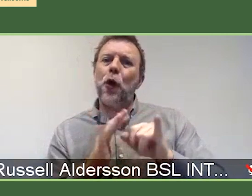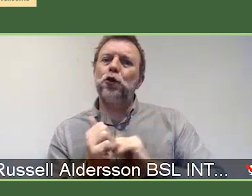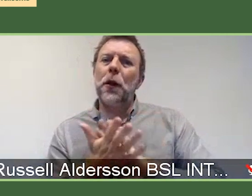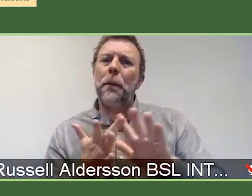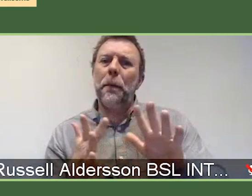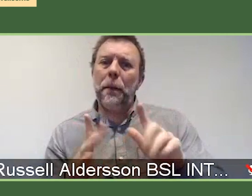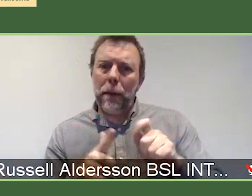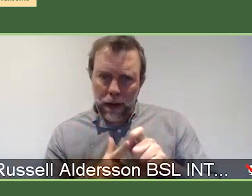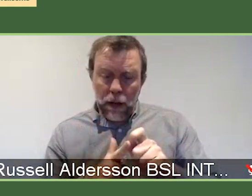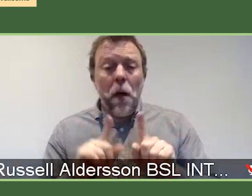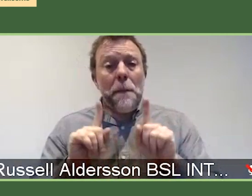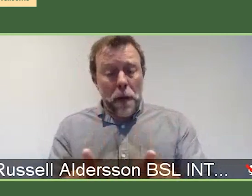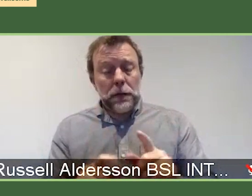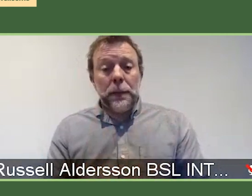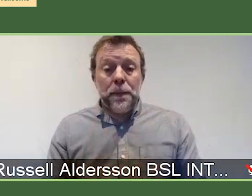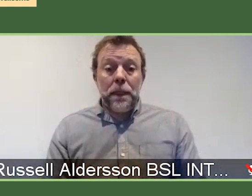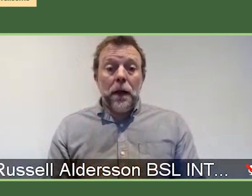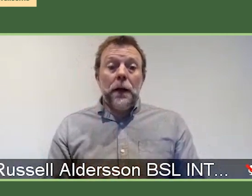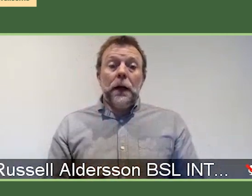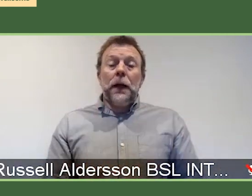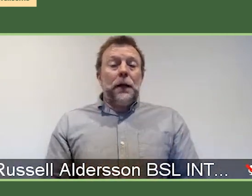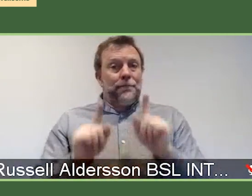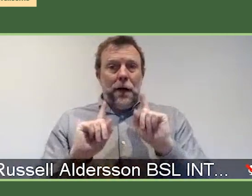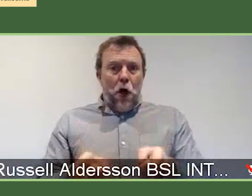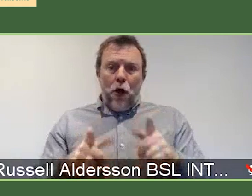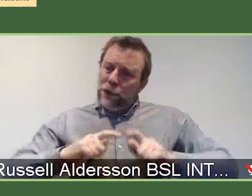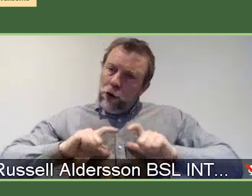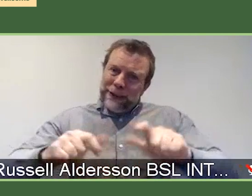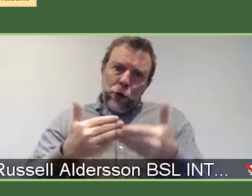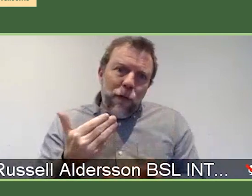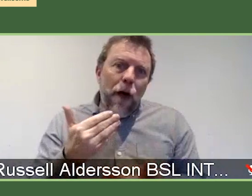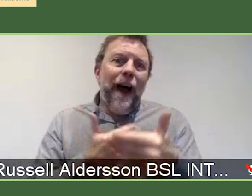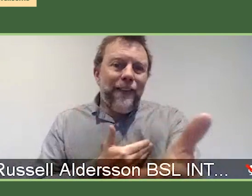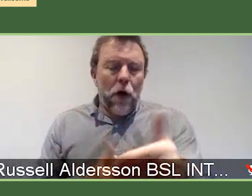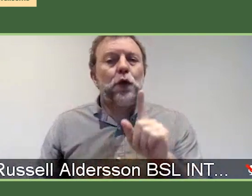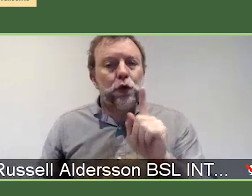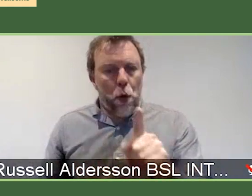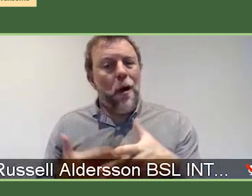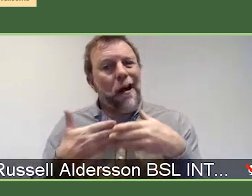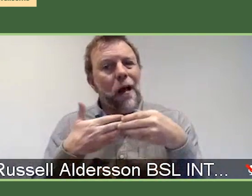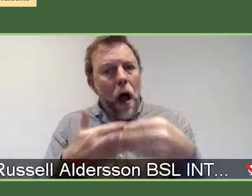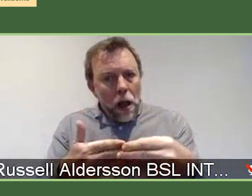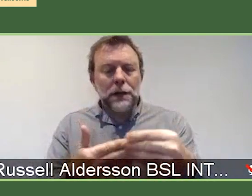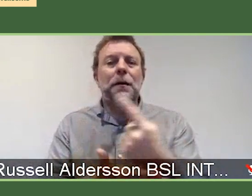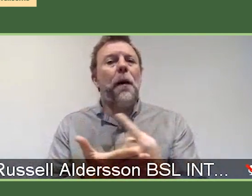But that, again, can't continue forever. So, it's some guidance about who